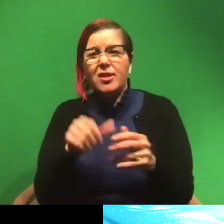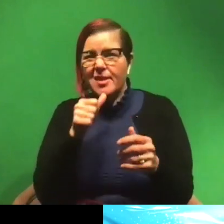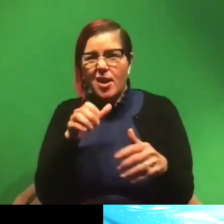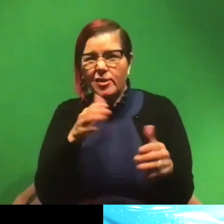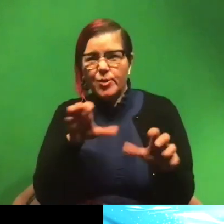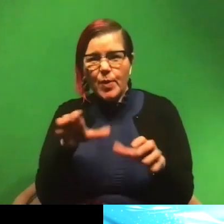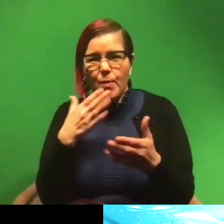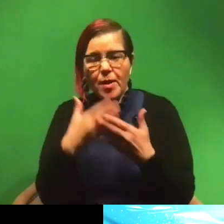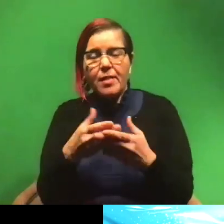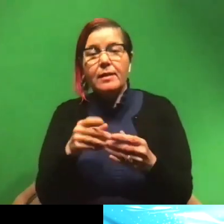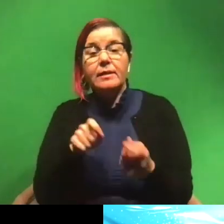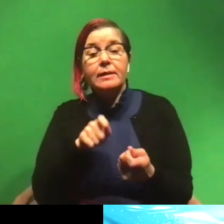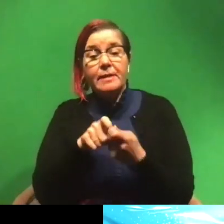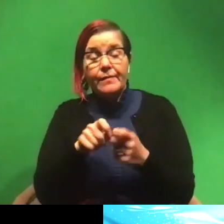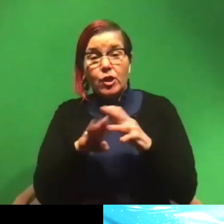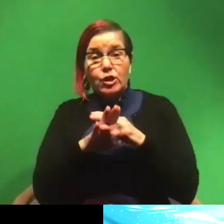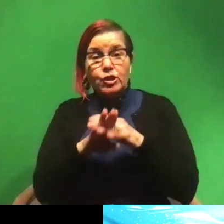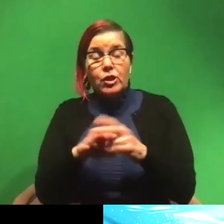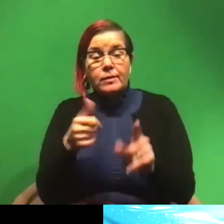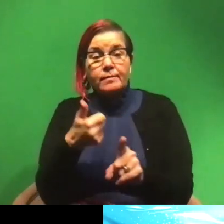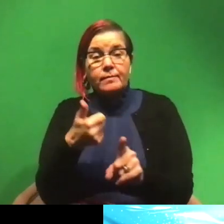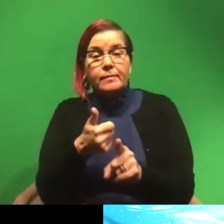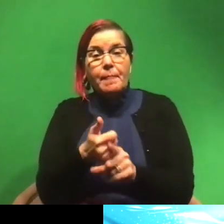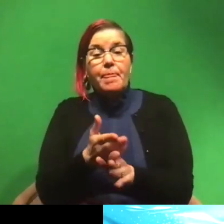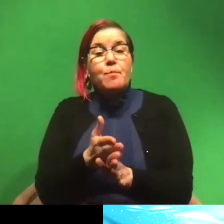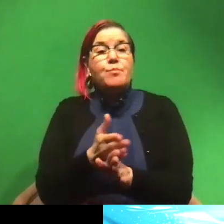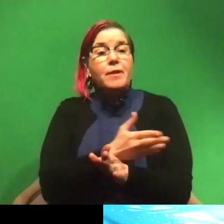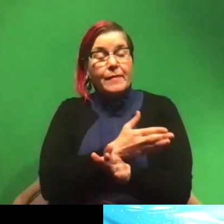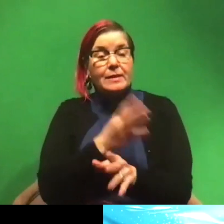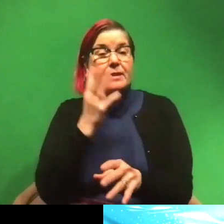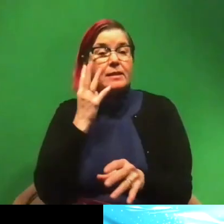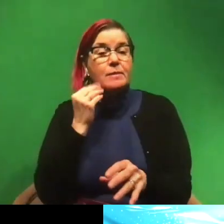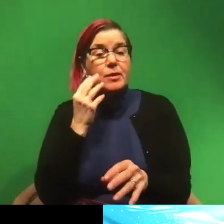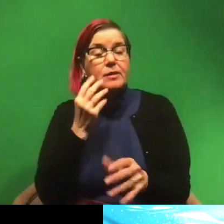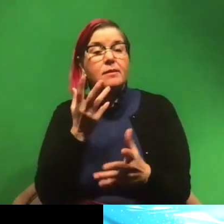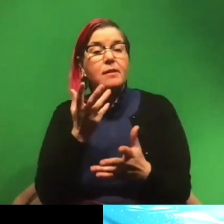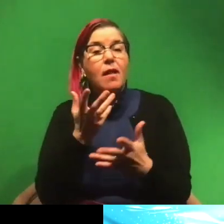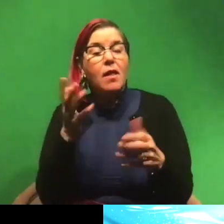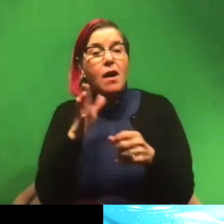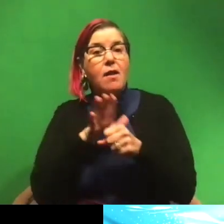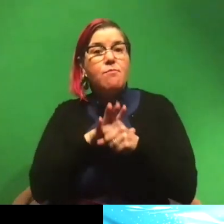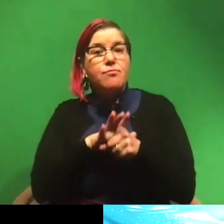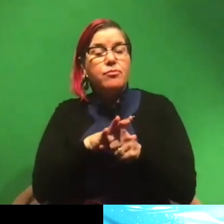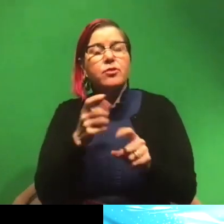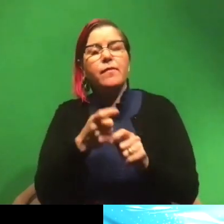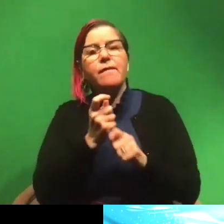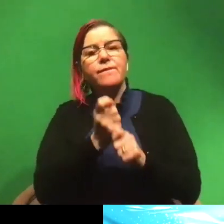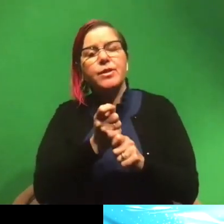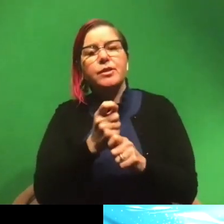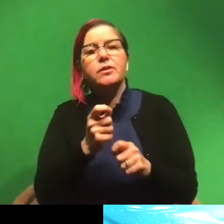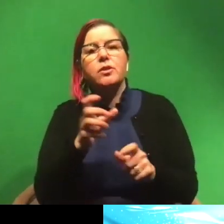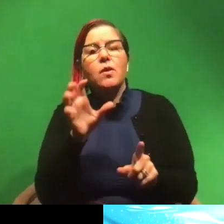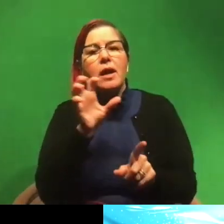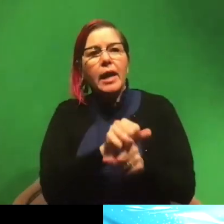particularly sharks that, um, previously experienced a lot of pressure from fisheries. So people catching